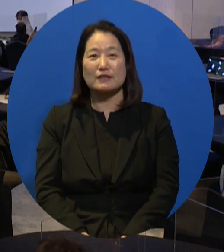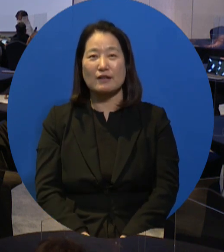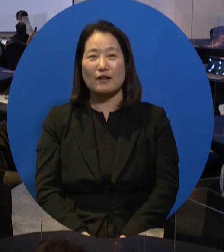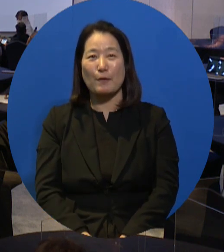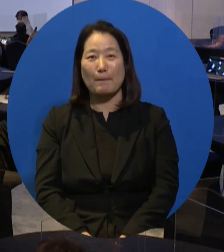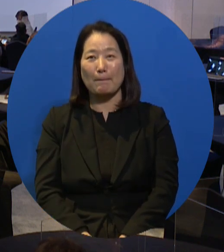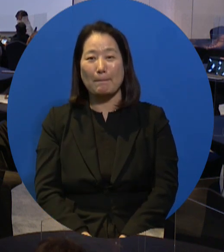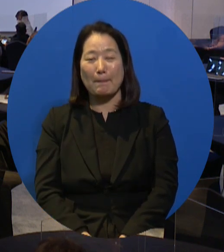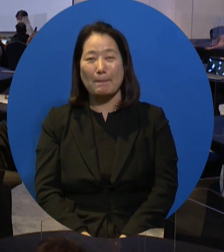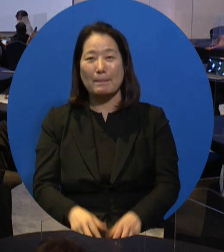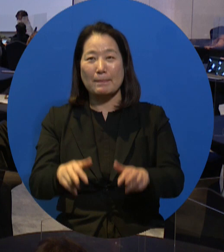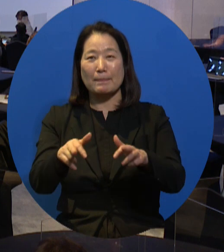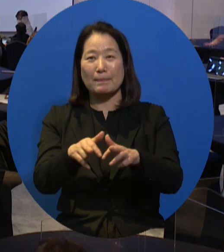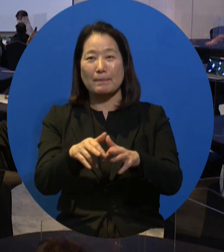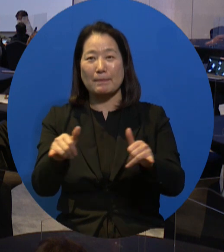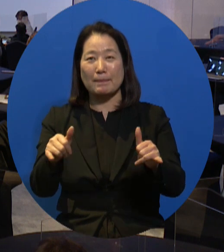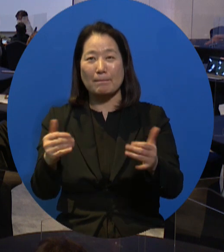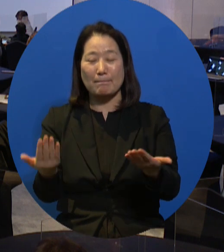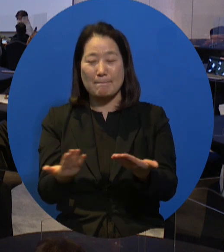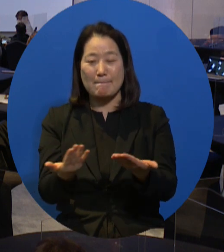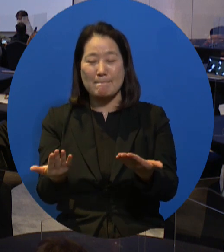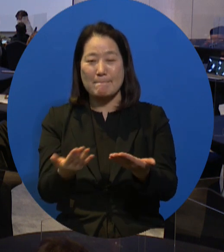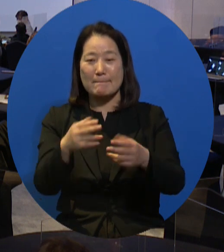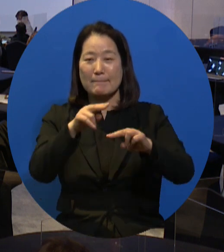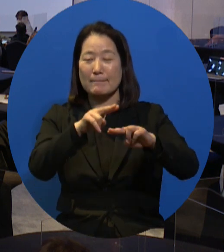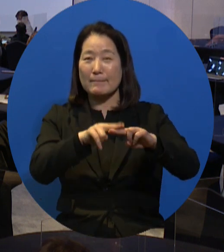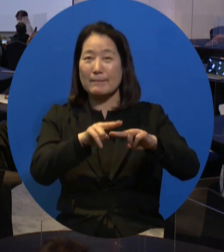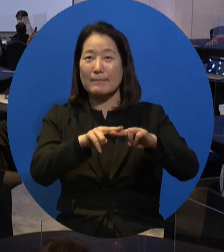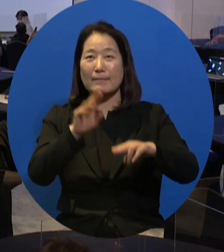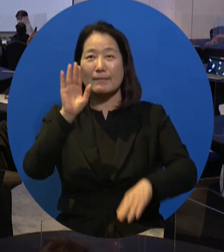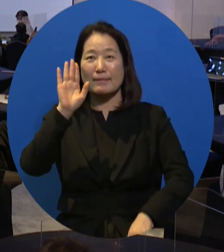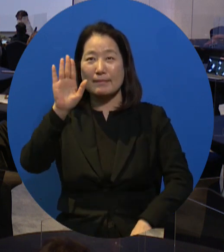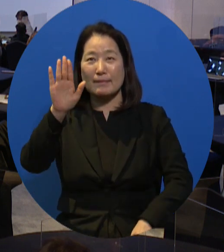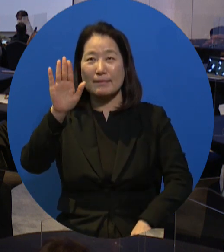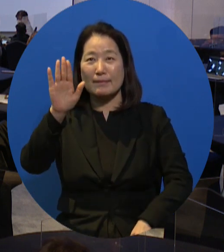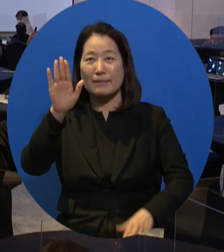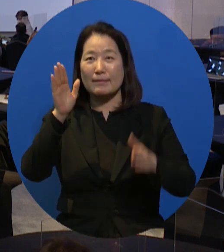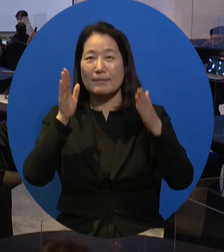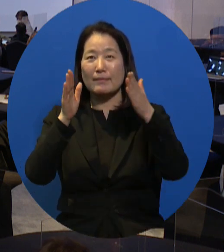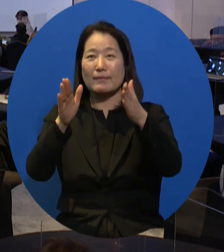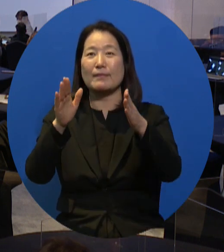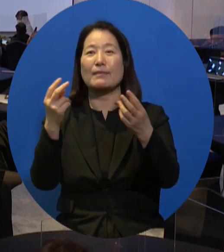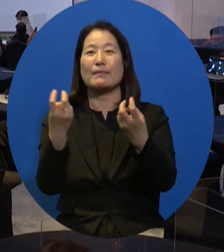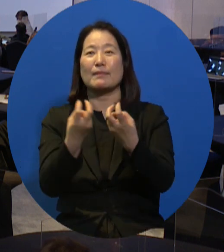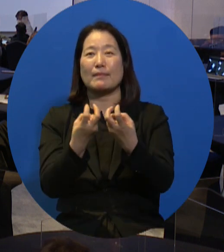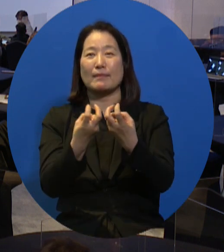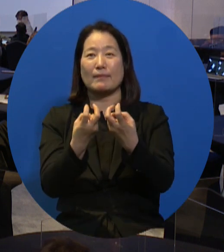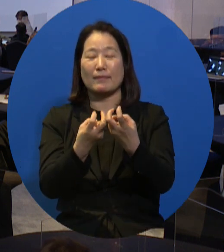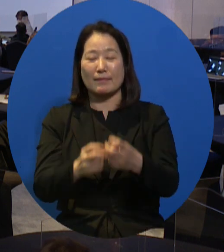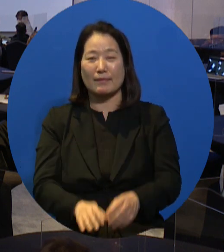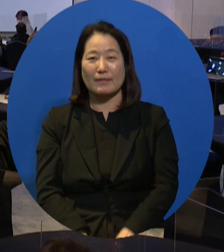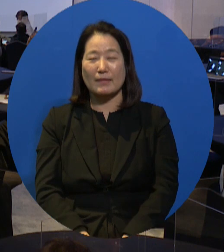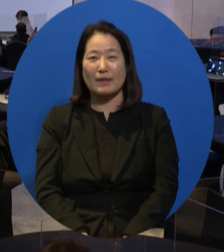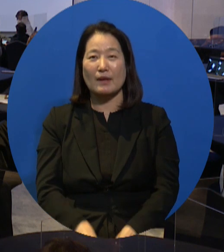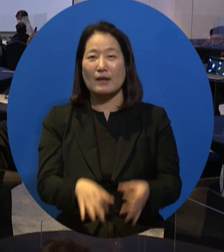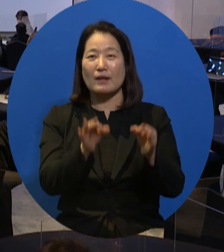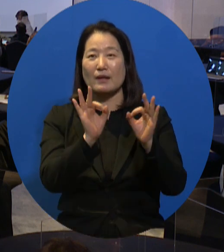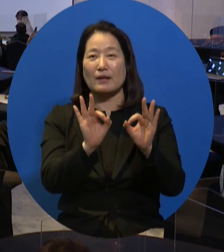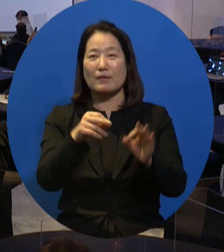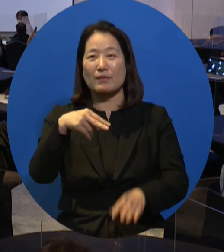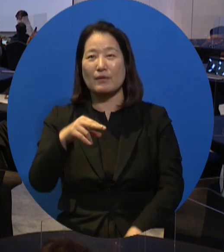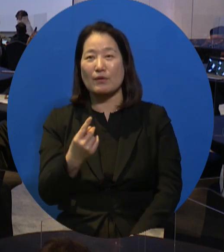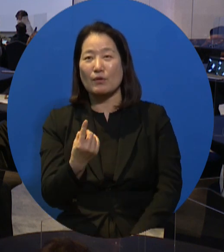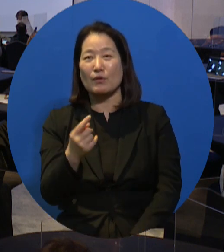government of creating jobs led by the private sector and whether such jobs will also be for people with disability.